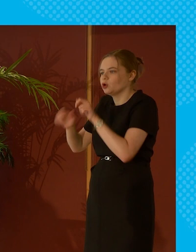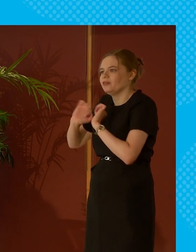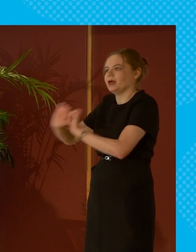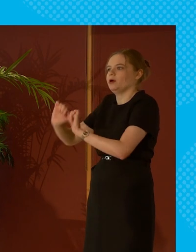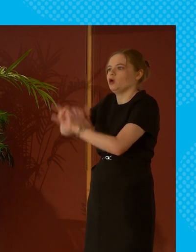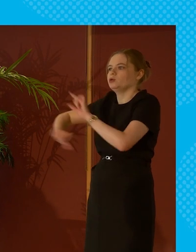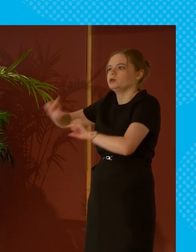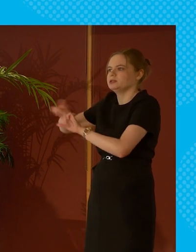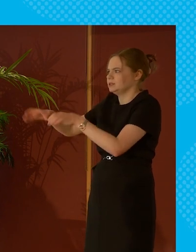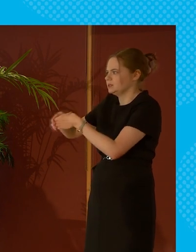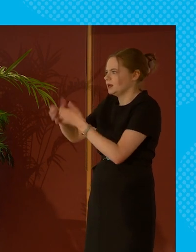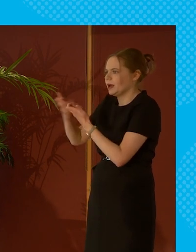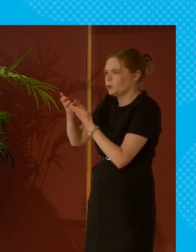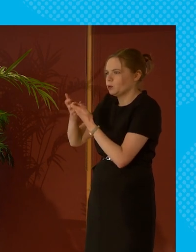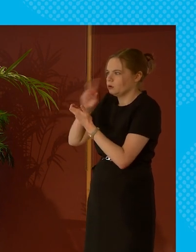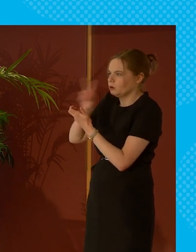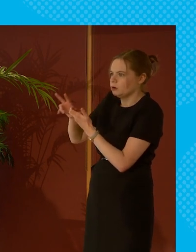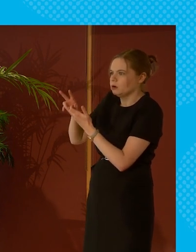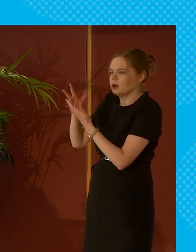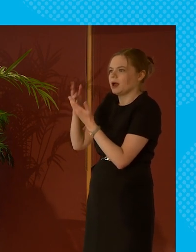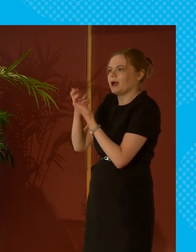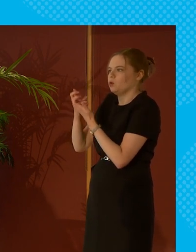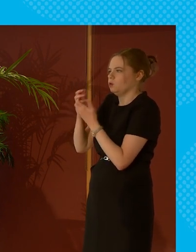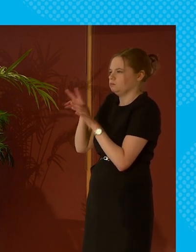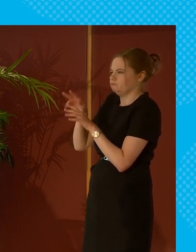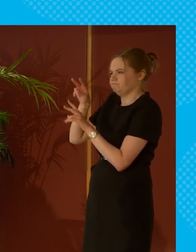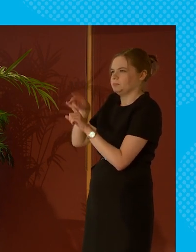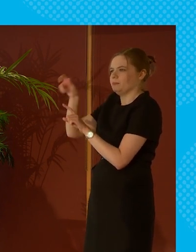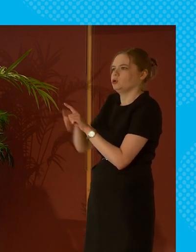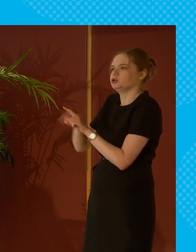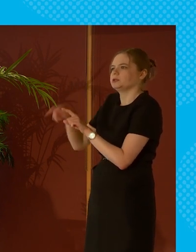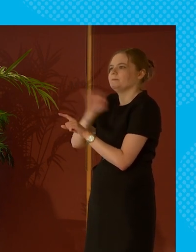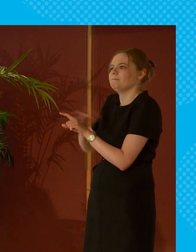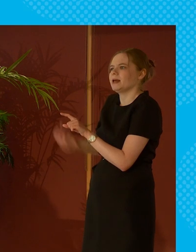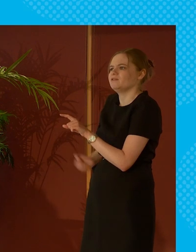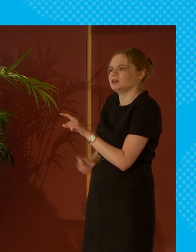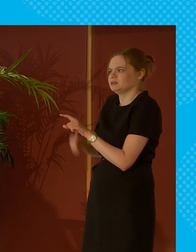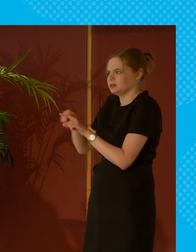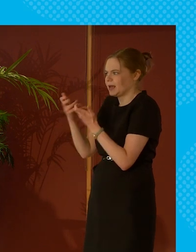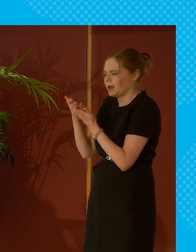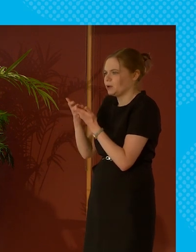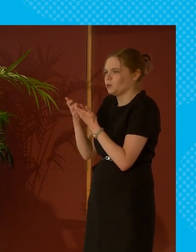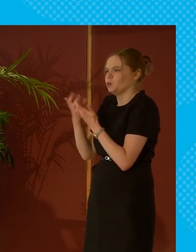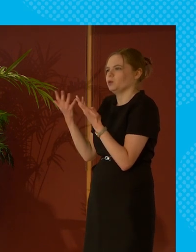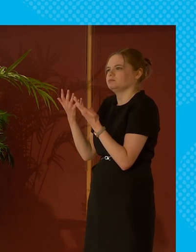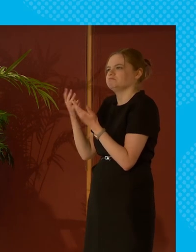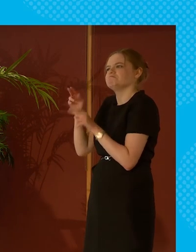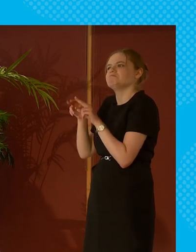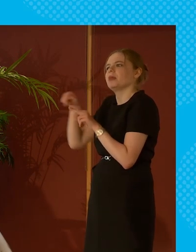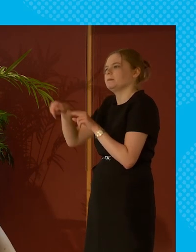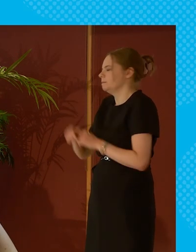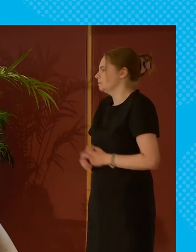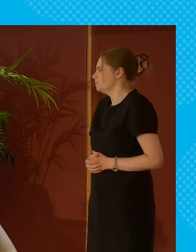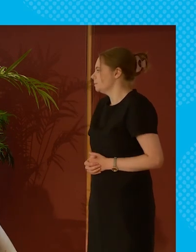you know how they might see somebody who is on benefits thank you thank you i don't mind going yeah